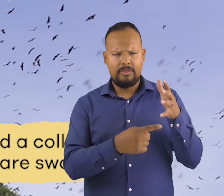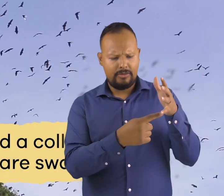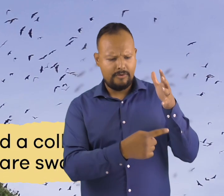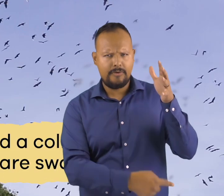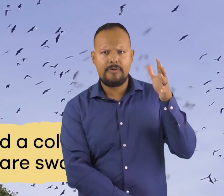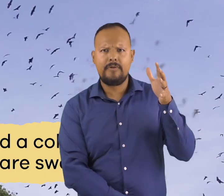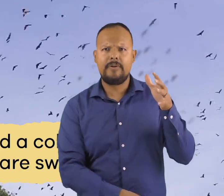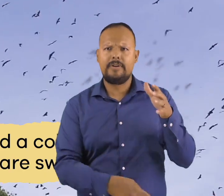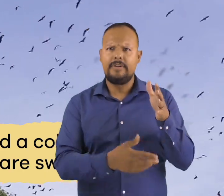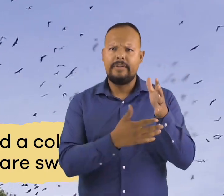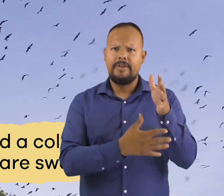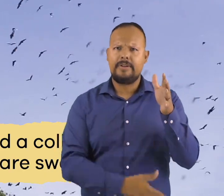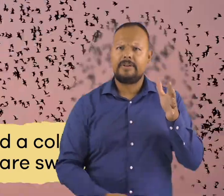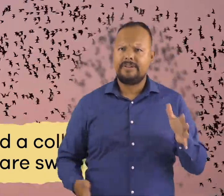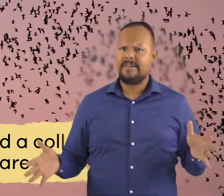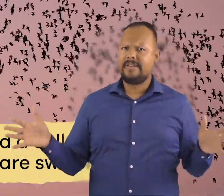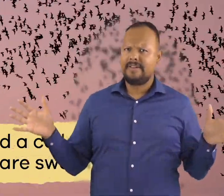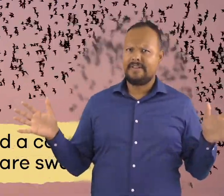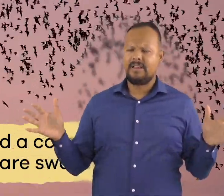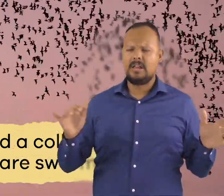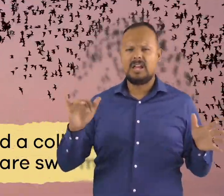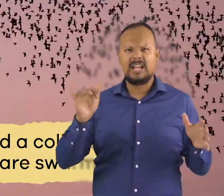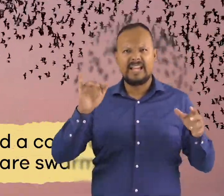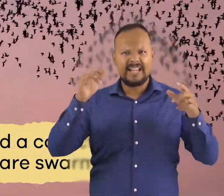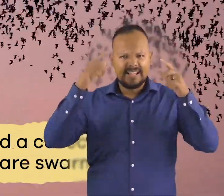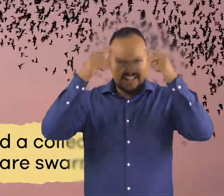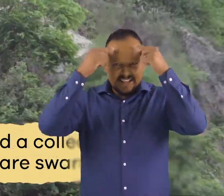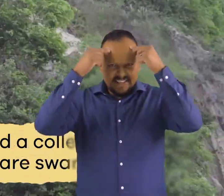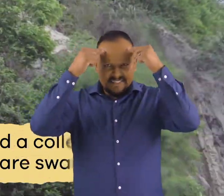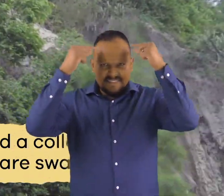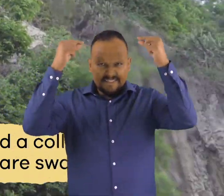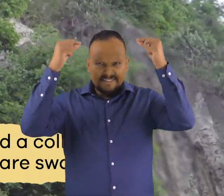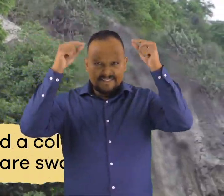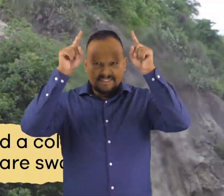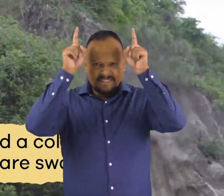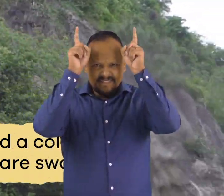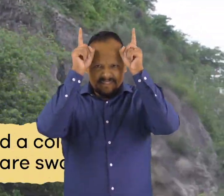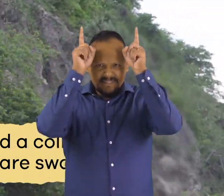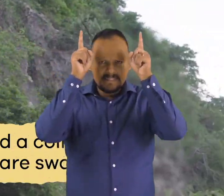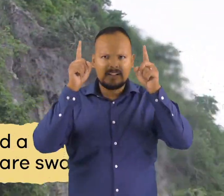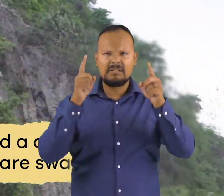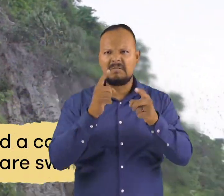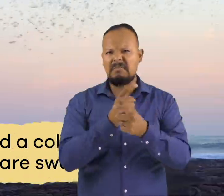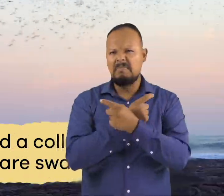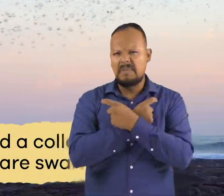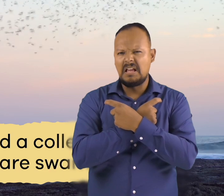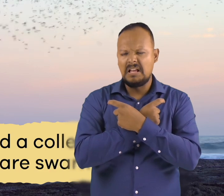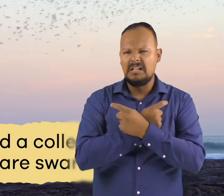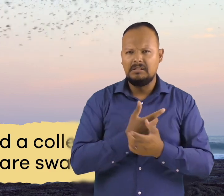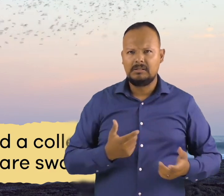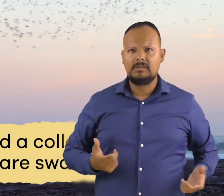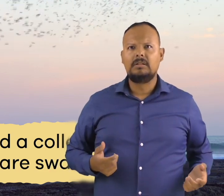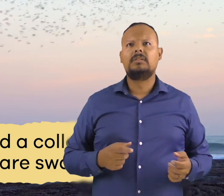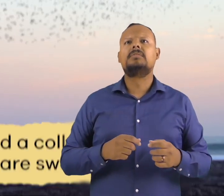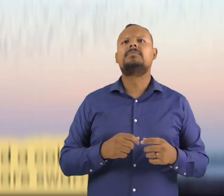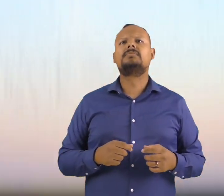Large groups of bats are called a collective, cauldron, or colony when they are swarming.